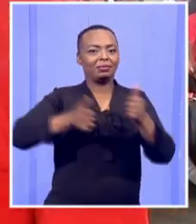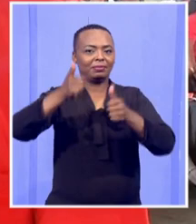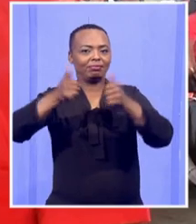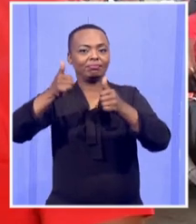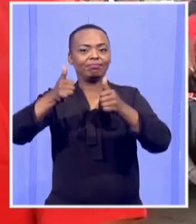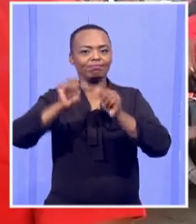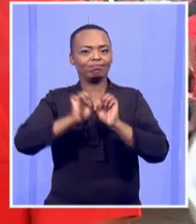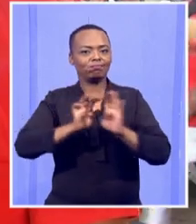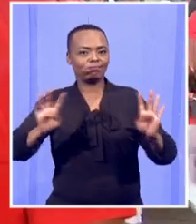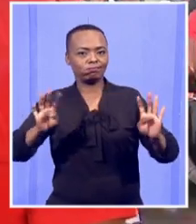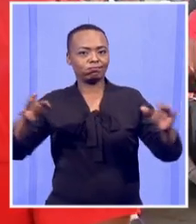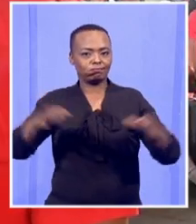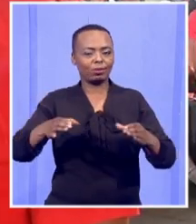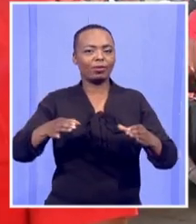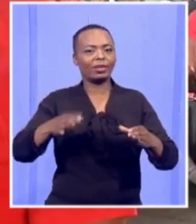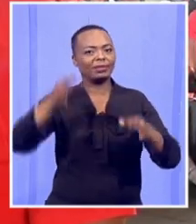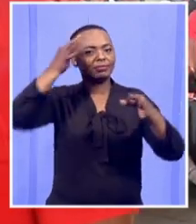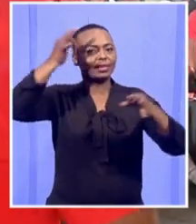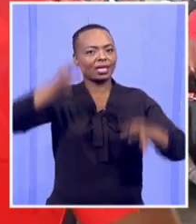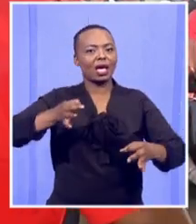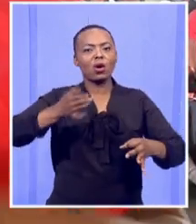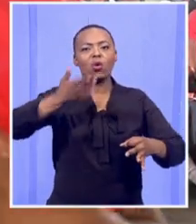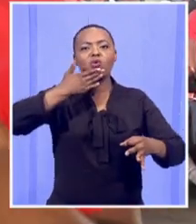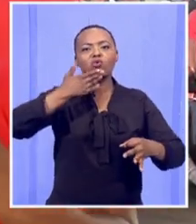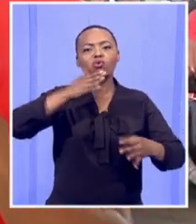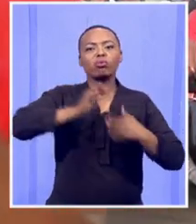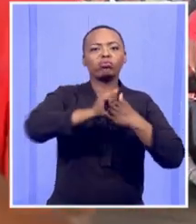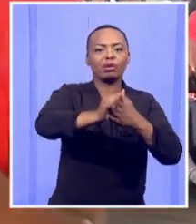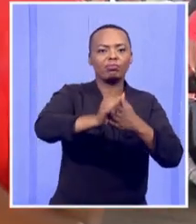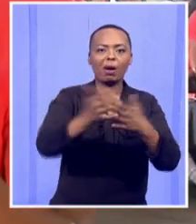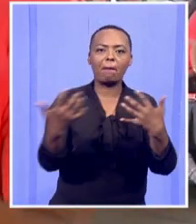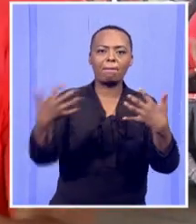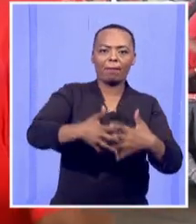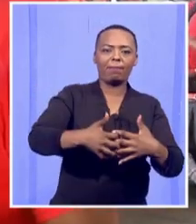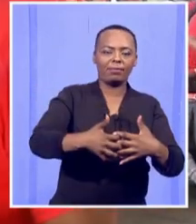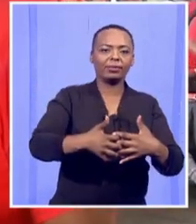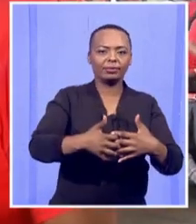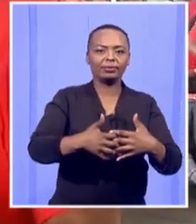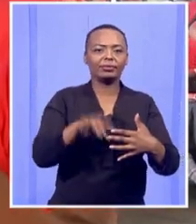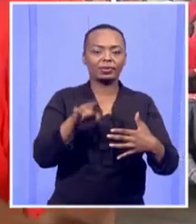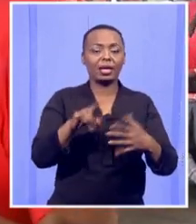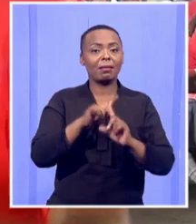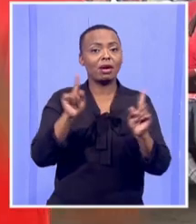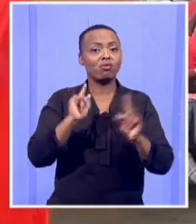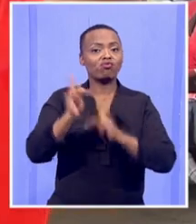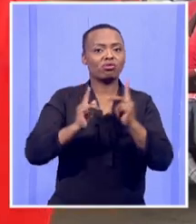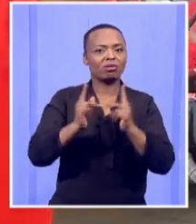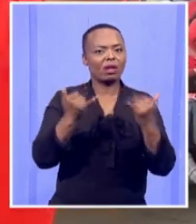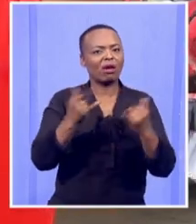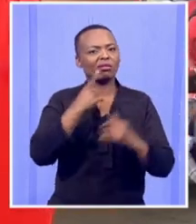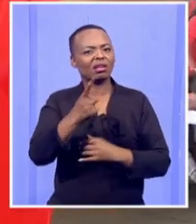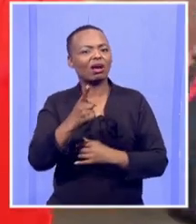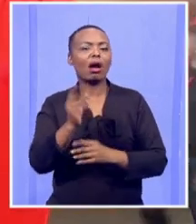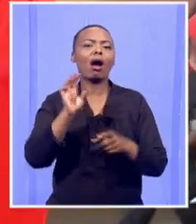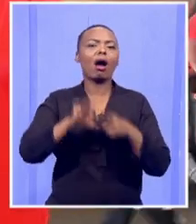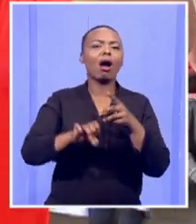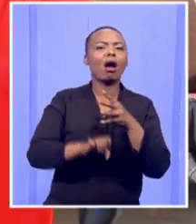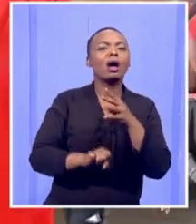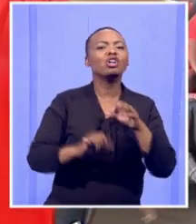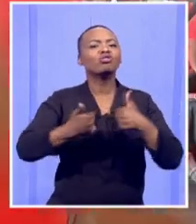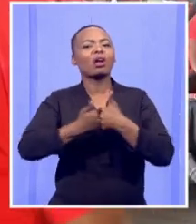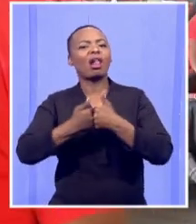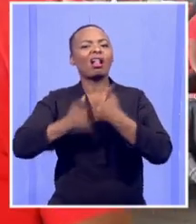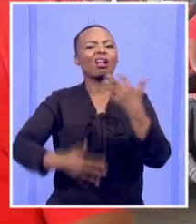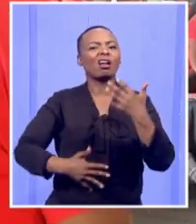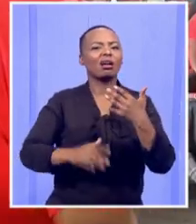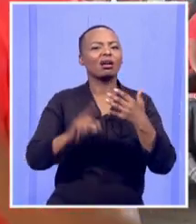leadership that will lead this organization. But as we deal with that process, we are saying what are the challenges that faces